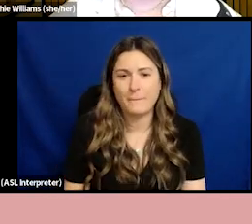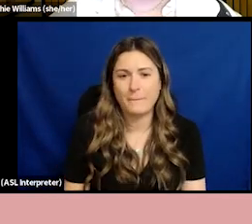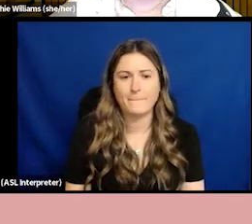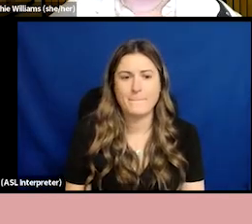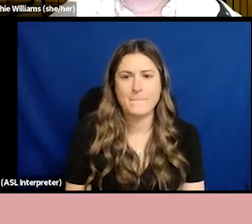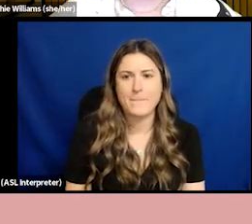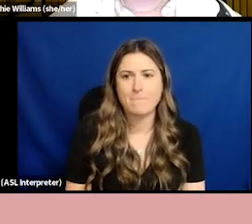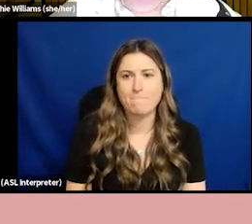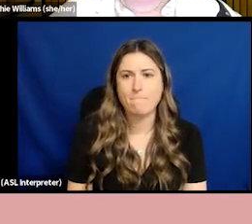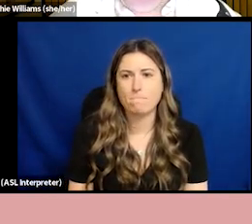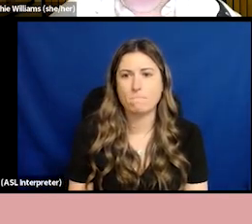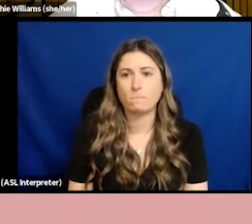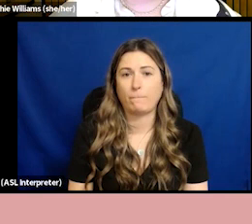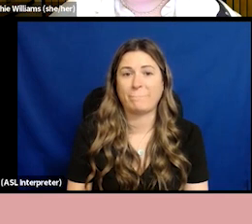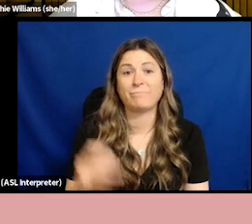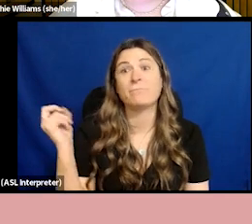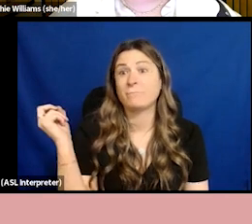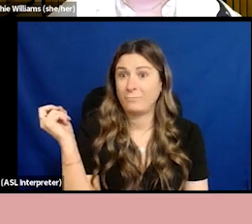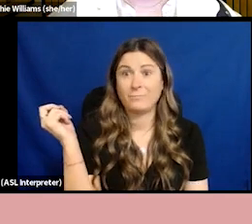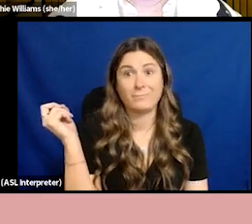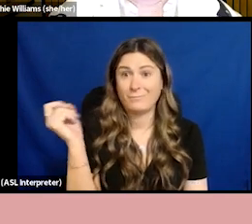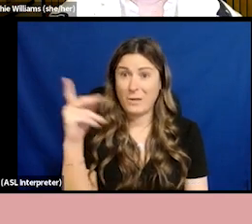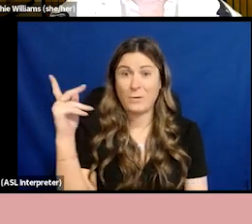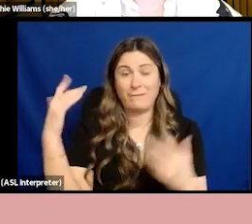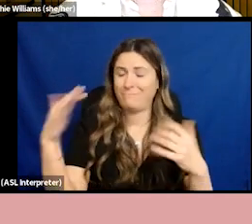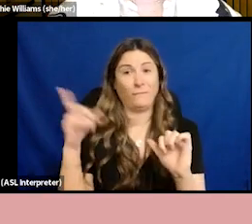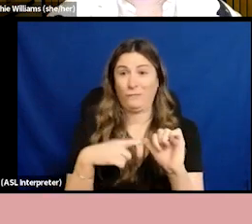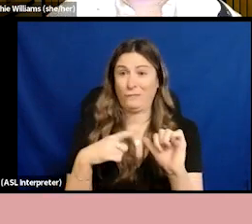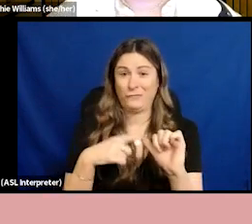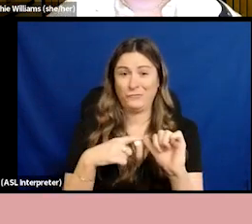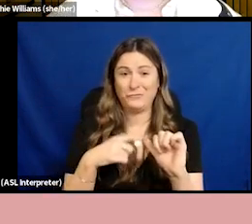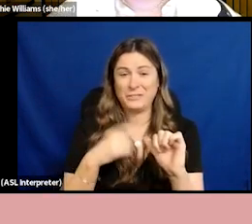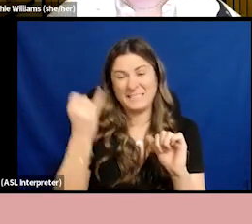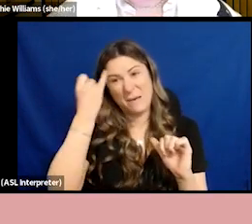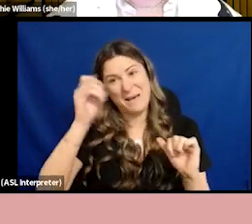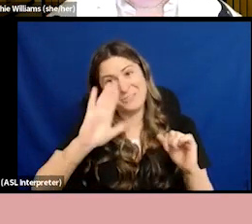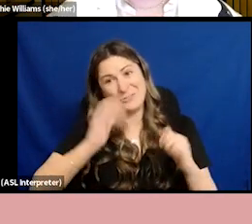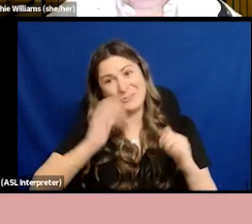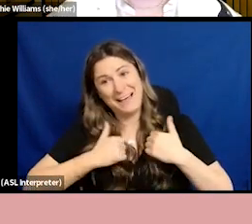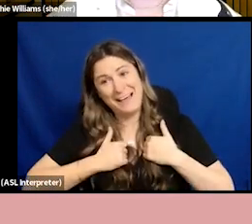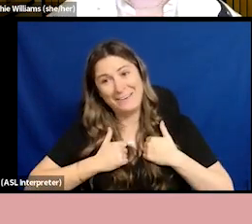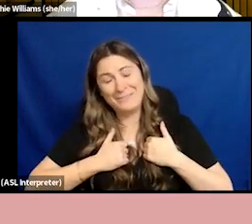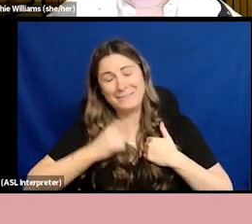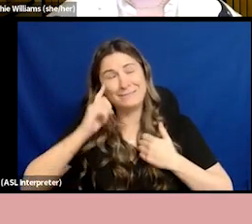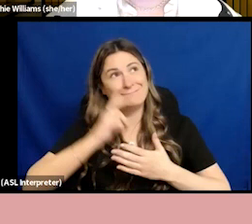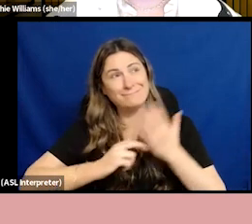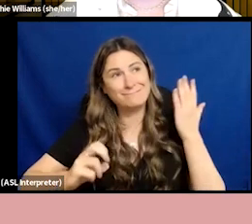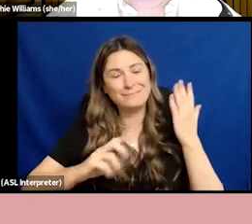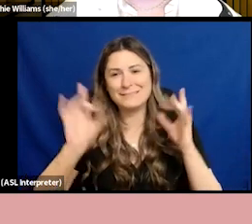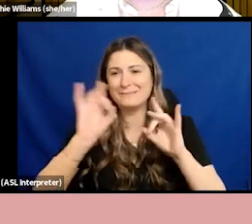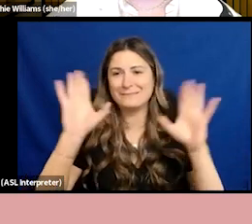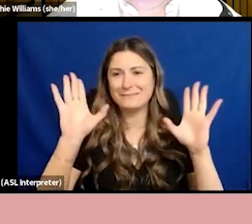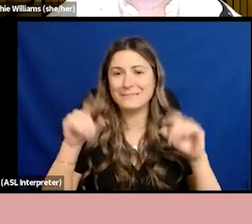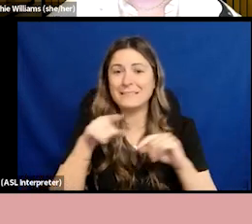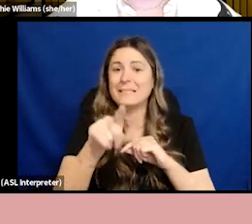Okay. Imagine being Rihanna, like what is that? She's incredible. So I know she doesn't say the